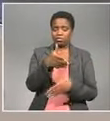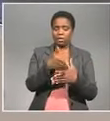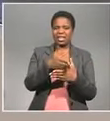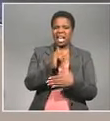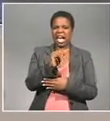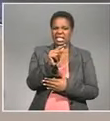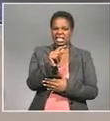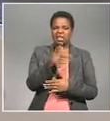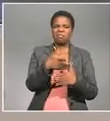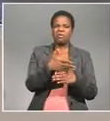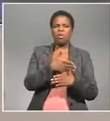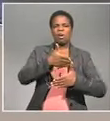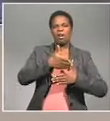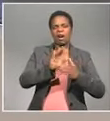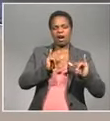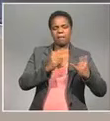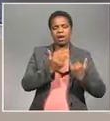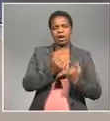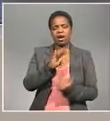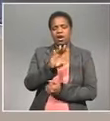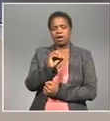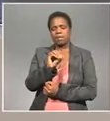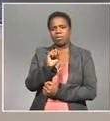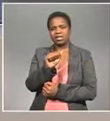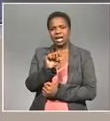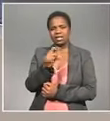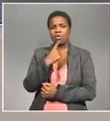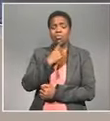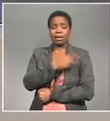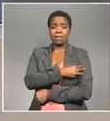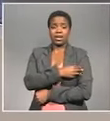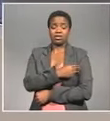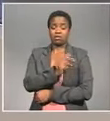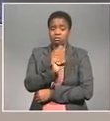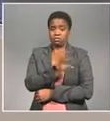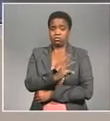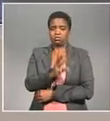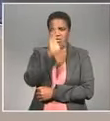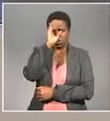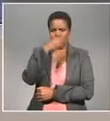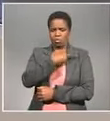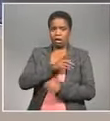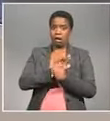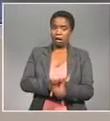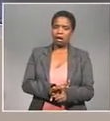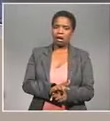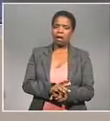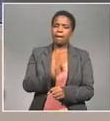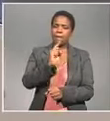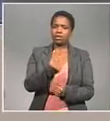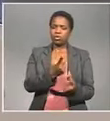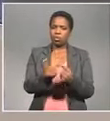was busasa he claims that Gavin Watson threatened him and his daughter Lindsay Watson pressured him into only